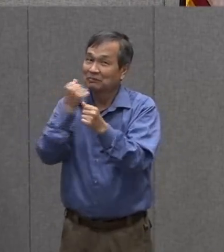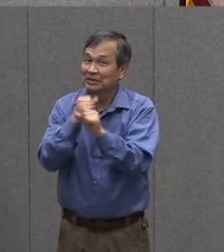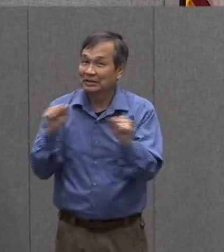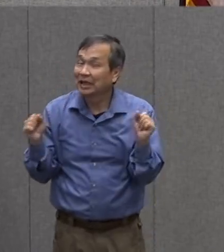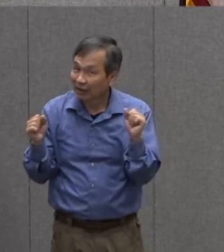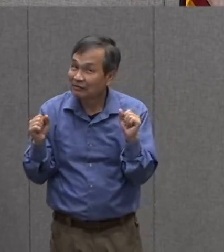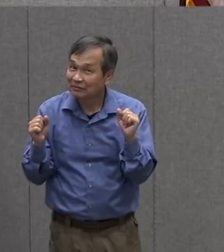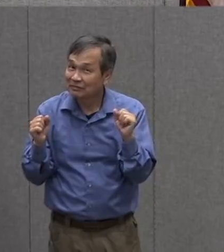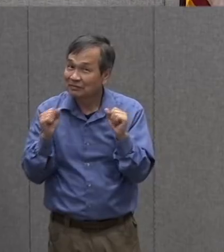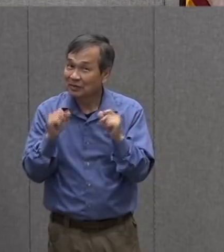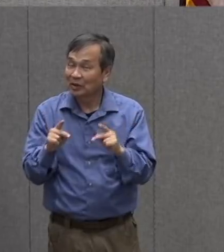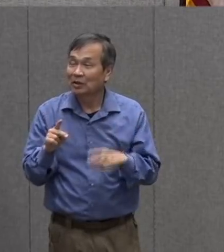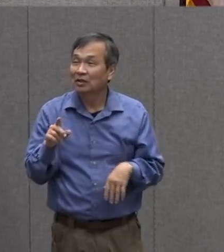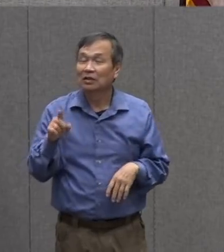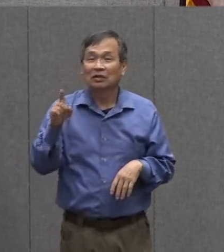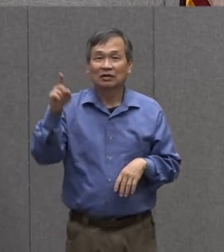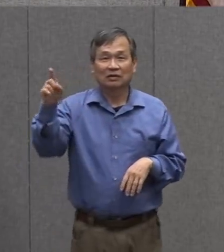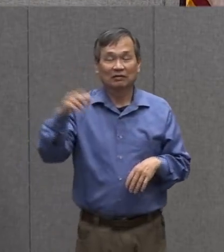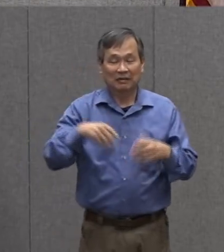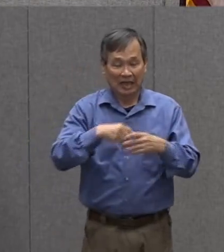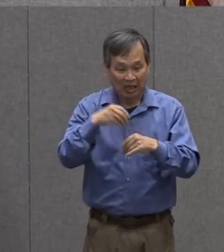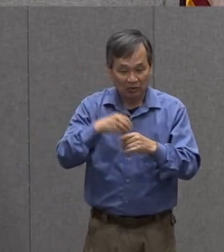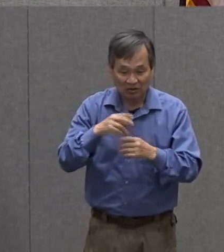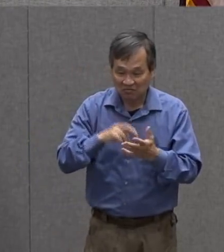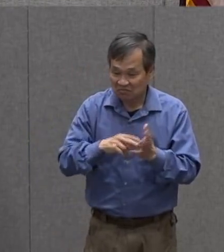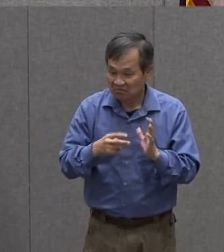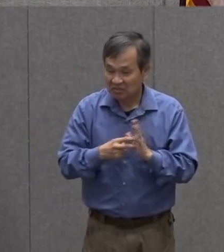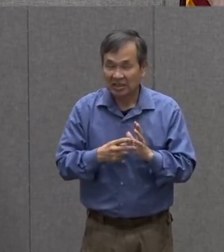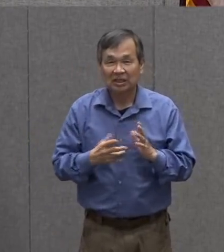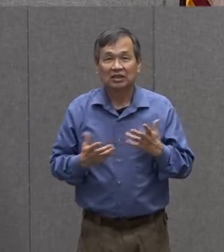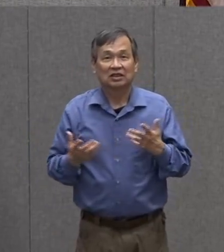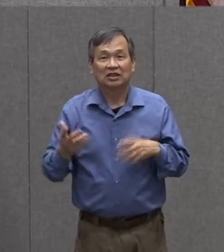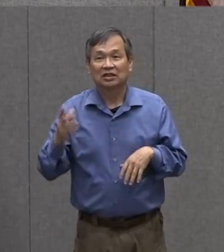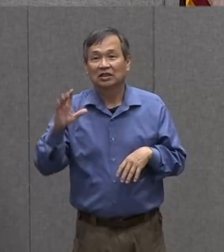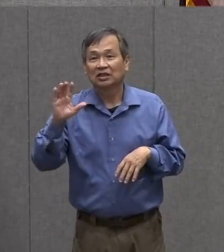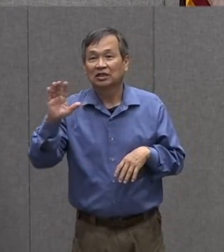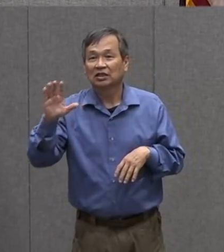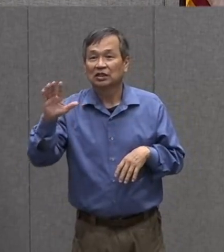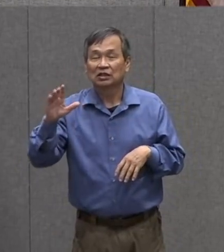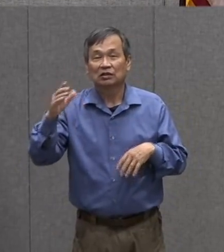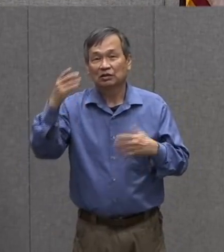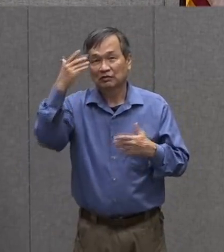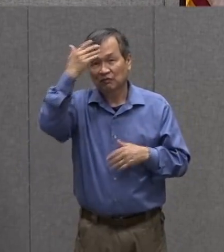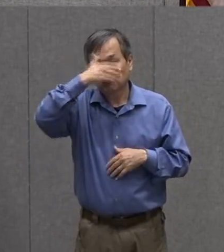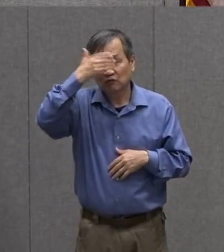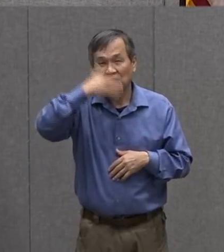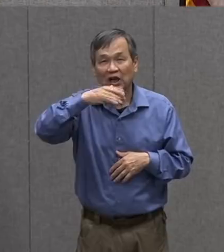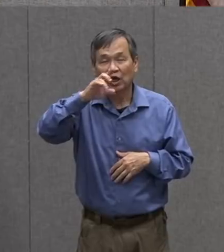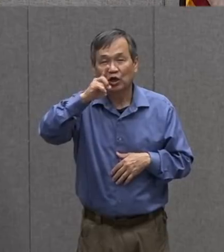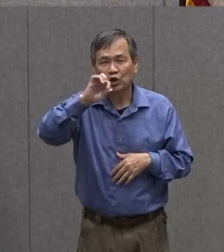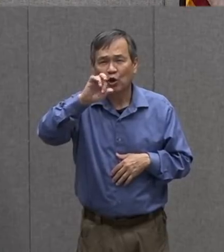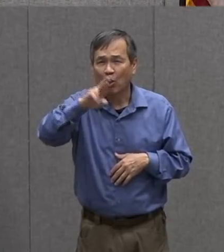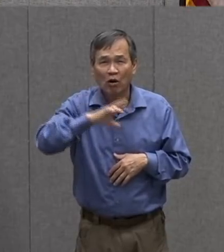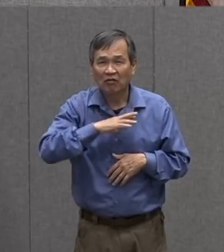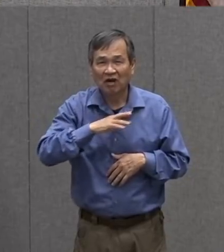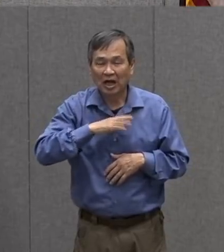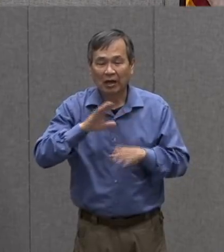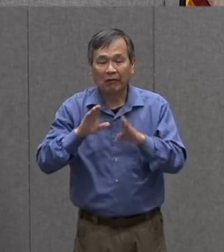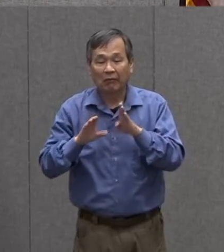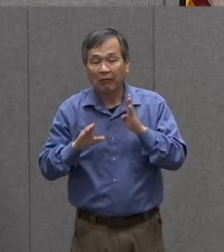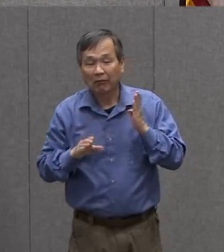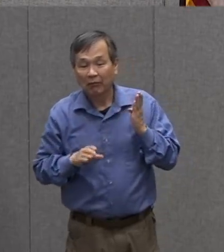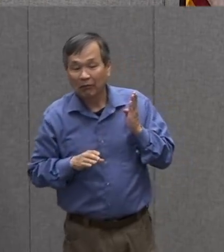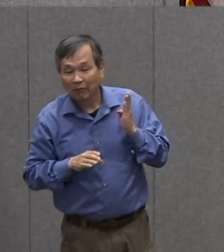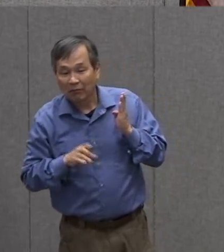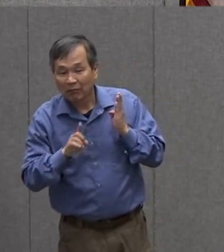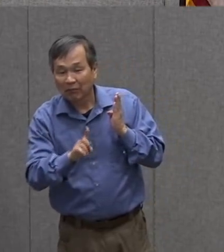so if outside to you means staying right by your front door to stay safe stay safe there if